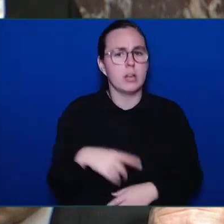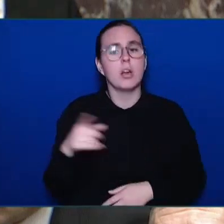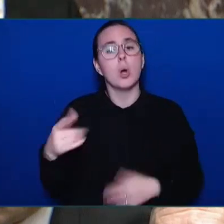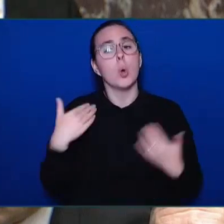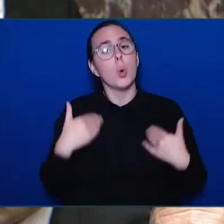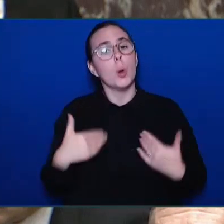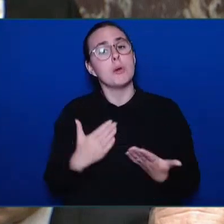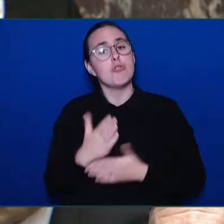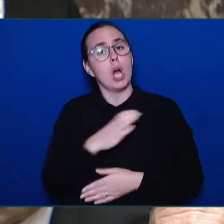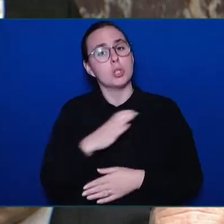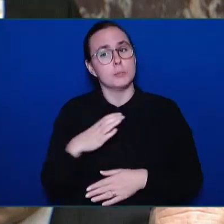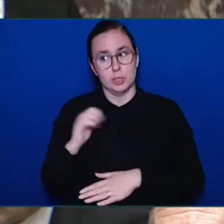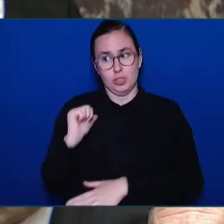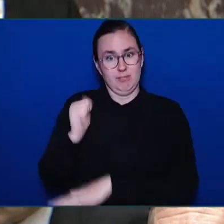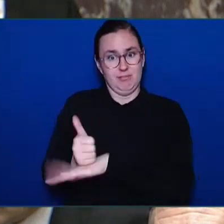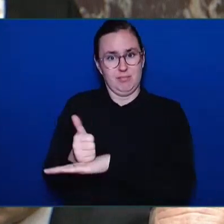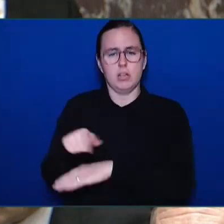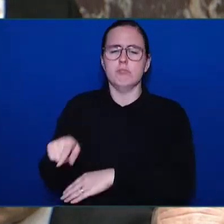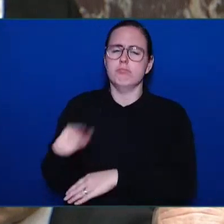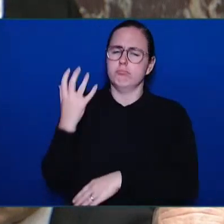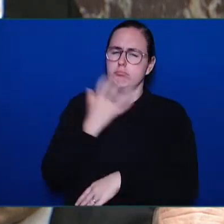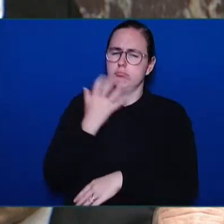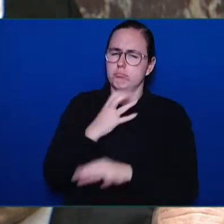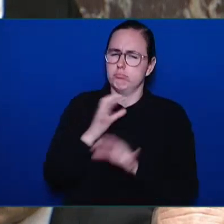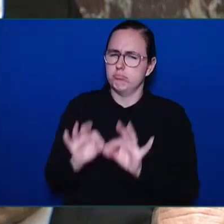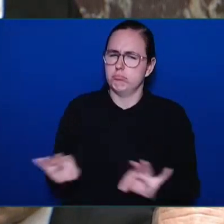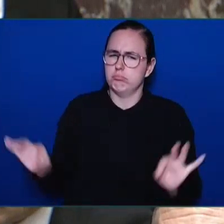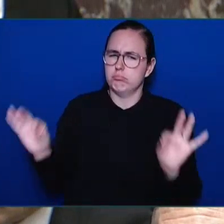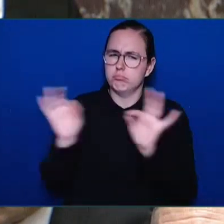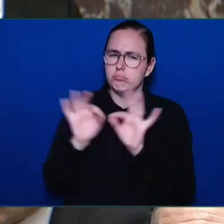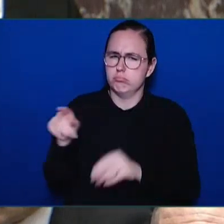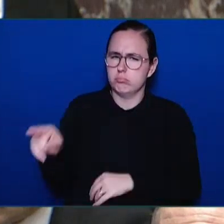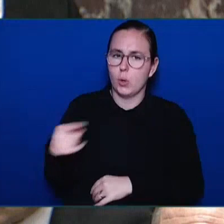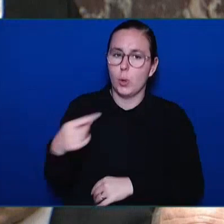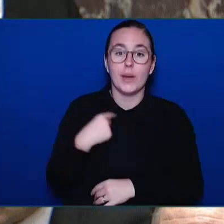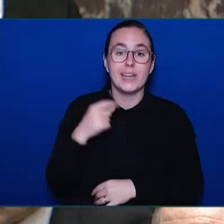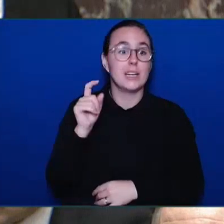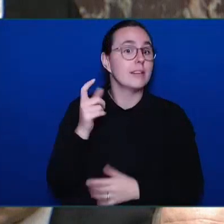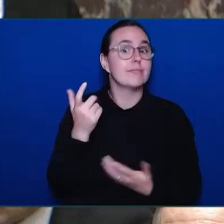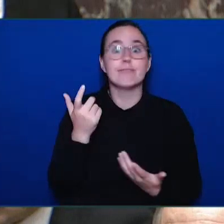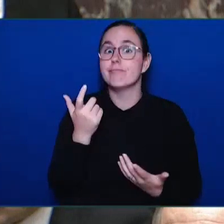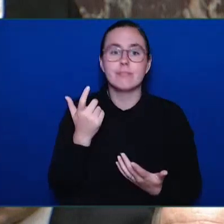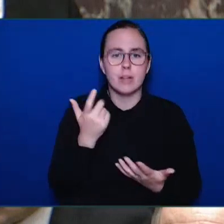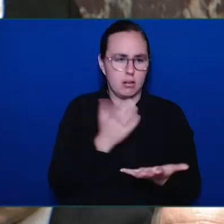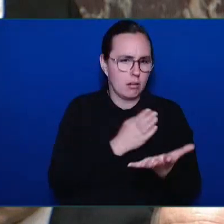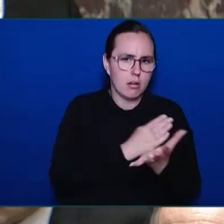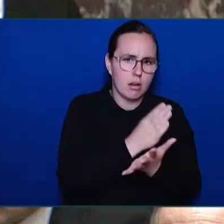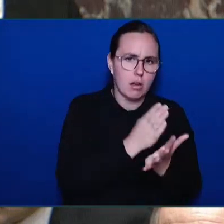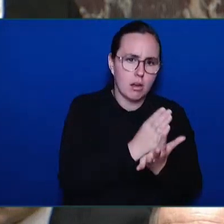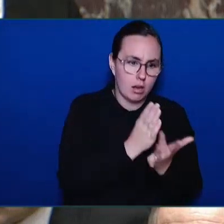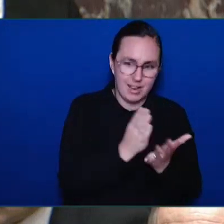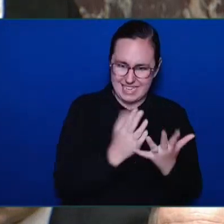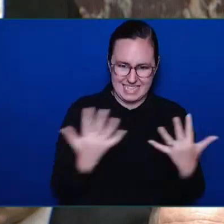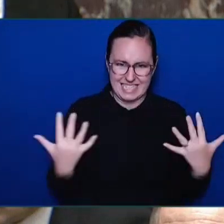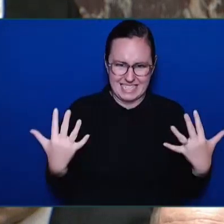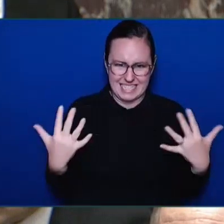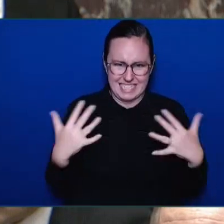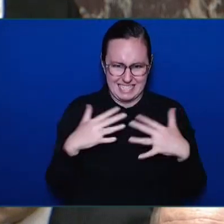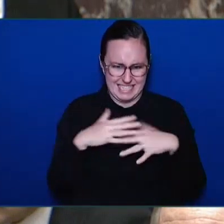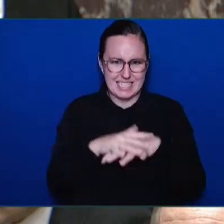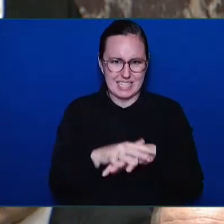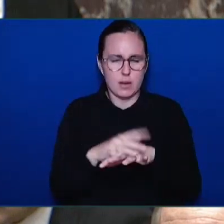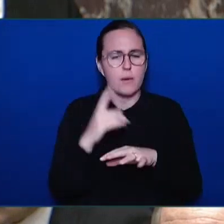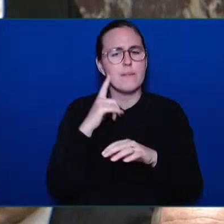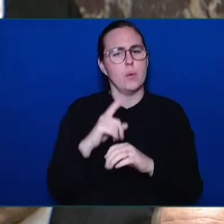we're taking an intersectional approach to dismantling systemic racism. We're implementing this act in partnership with Indigenous, black, and